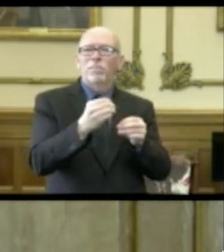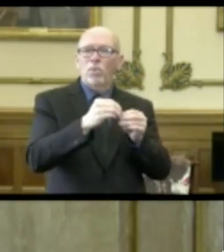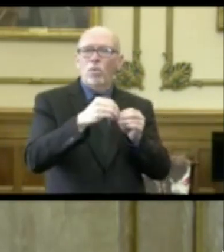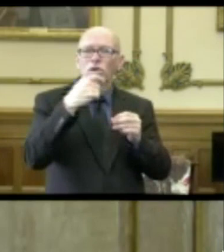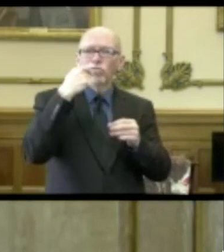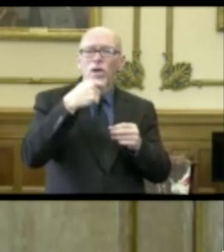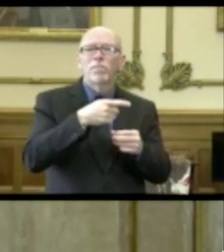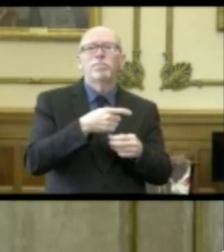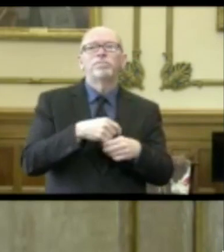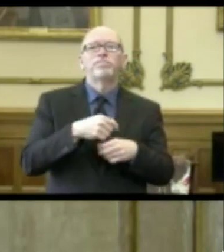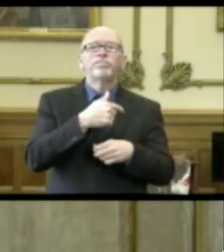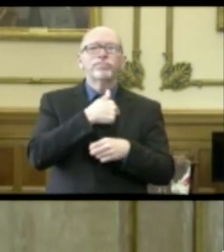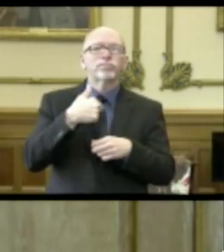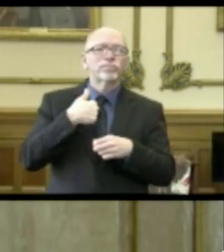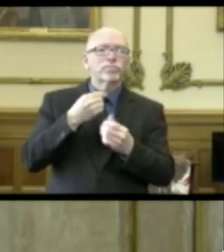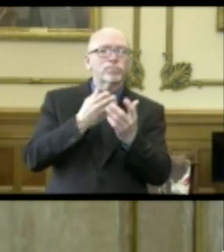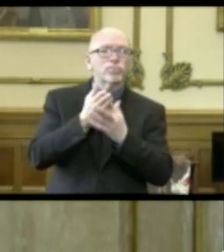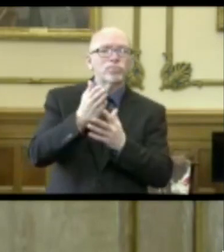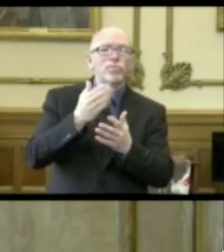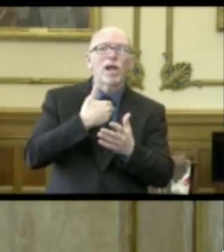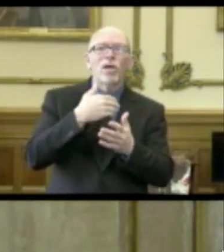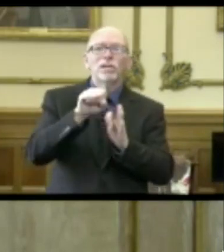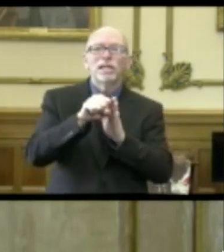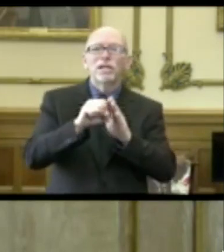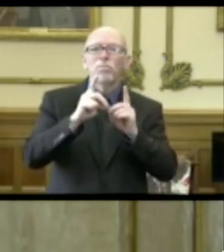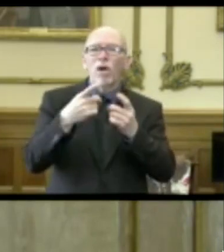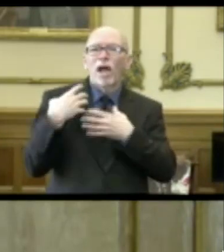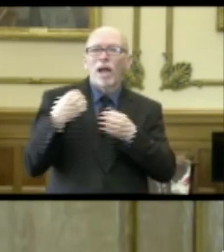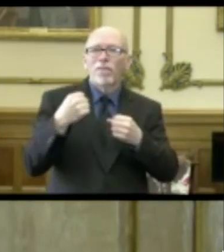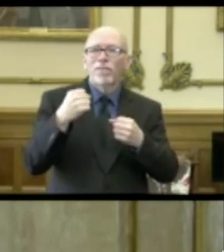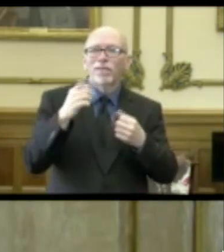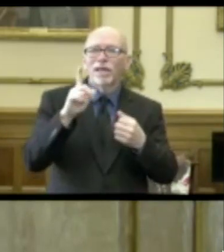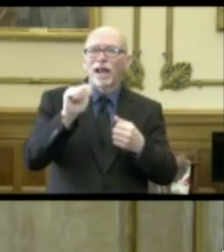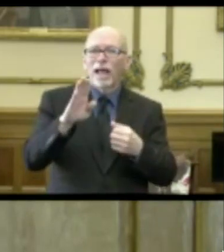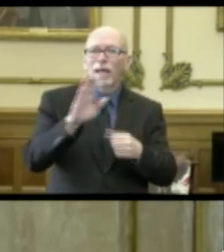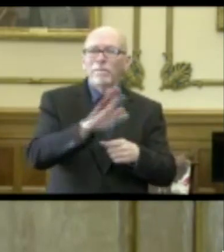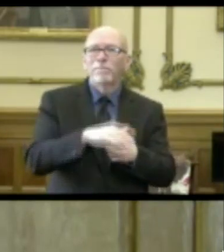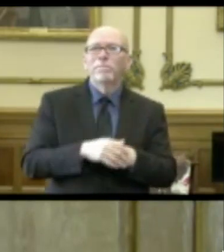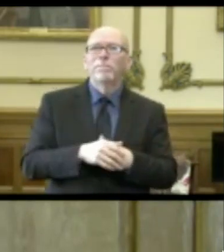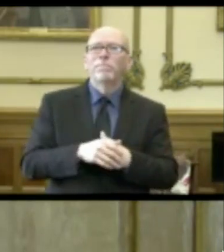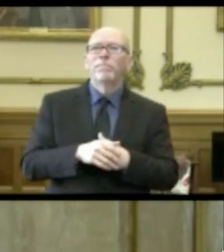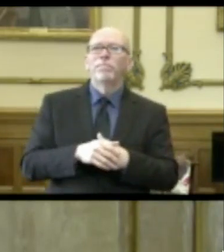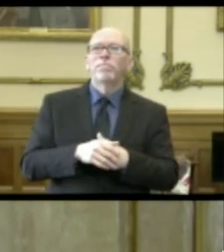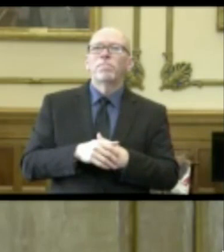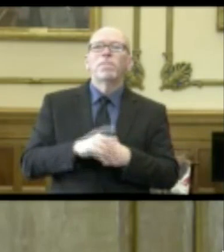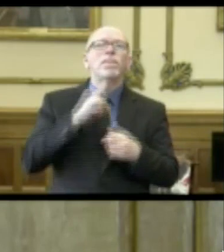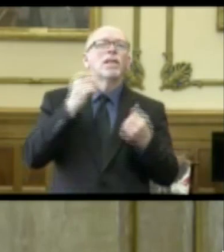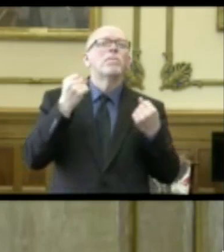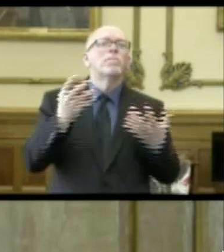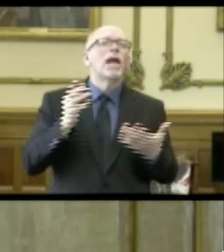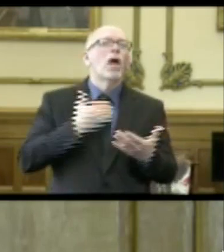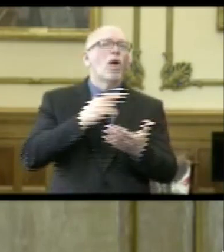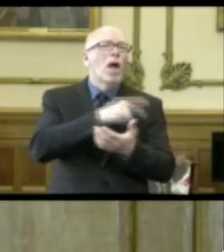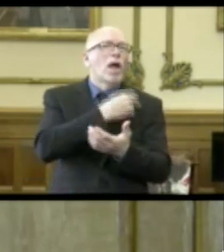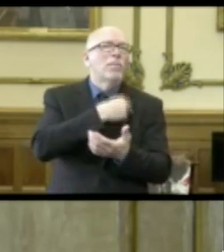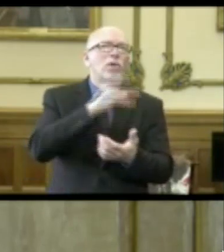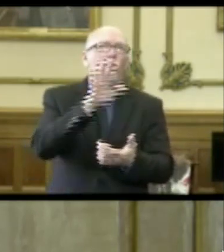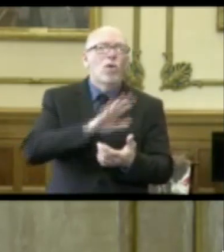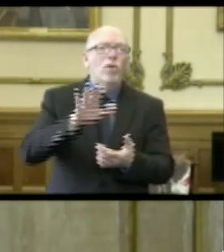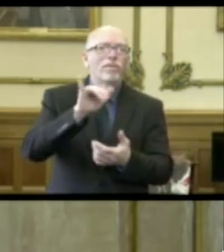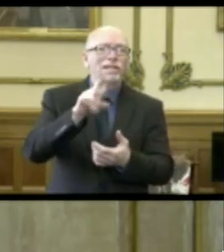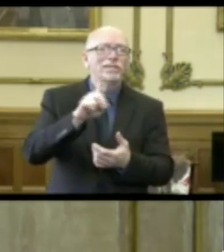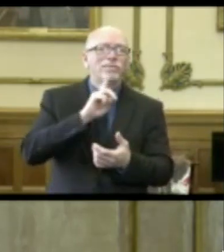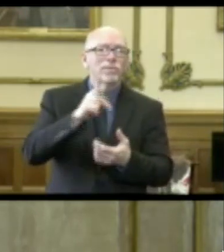We've been buying through our State Department of Health lab and many of our hospitals around the state are